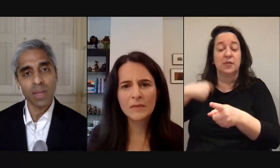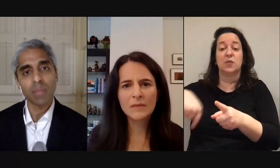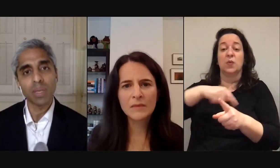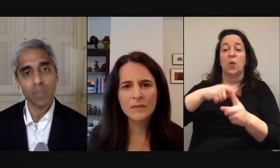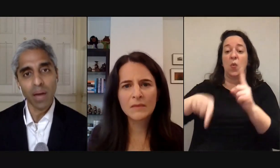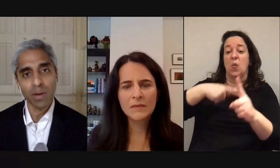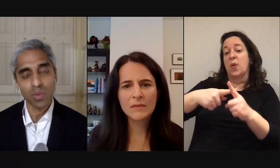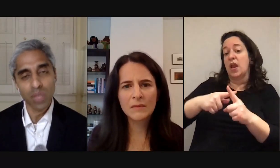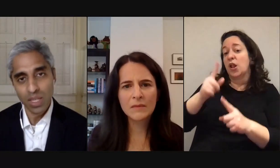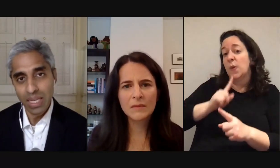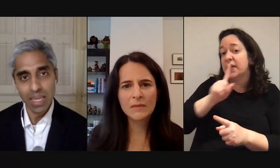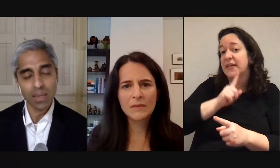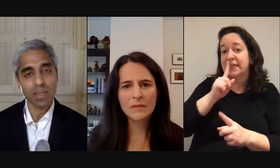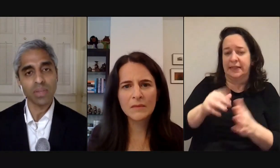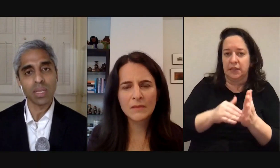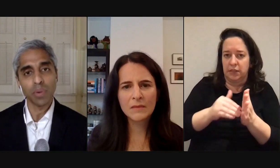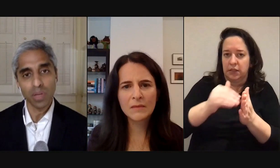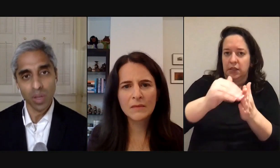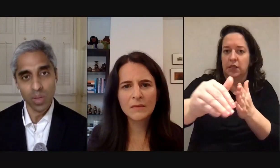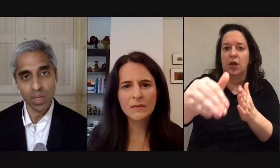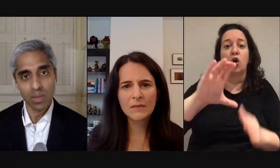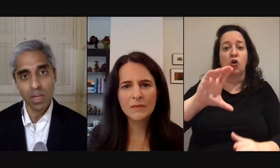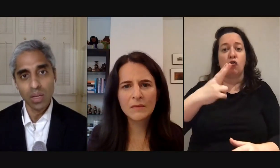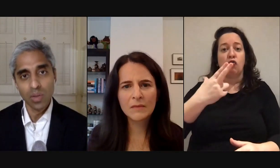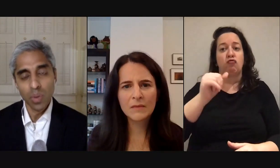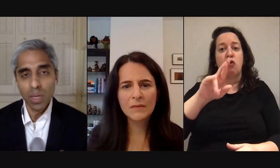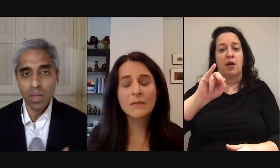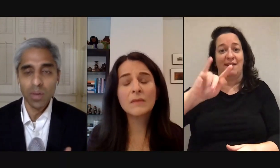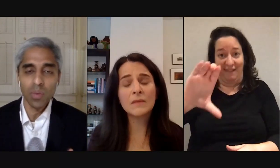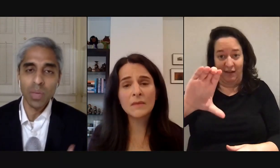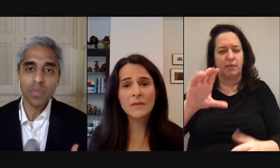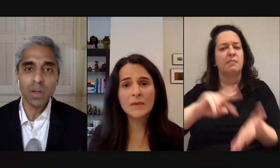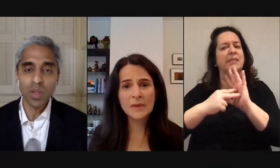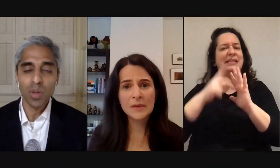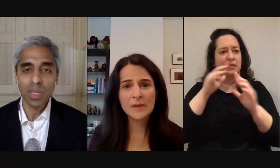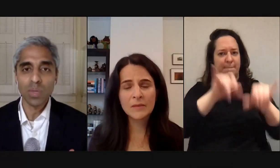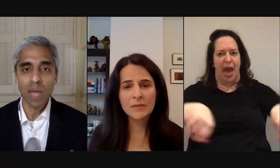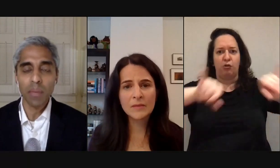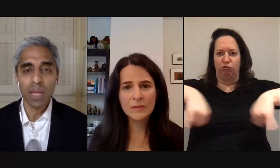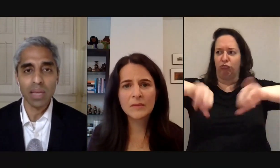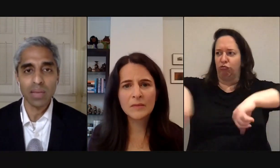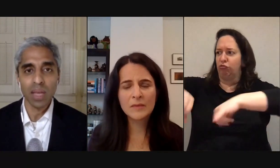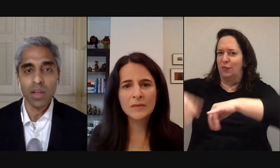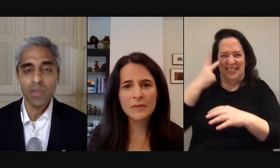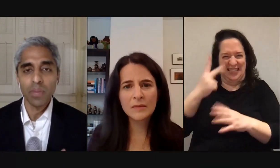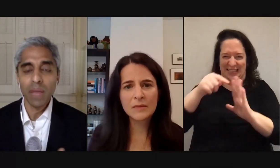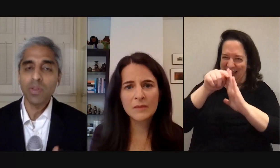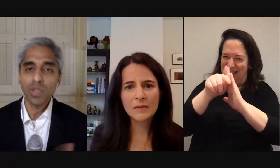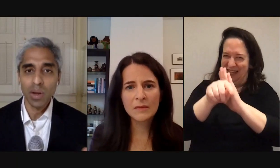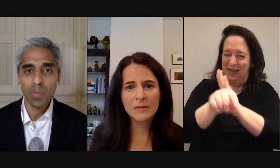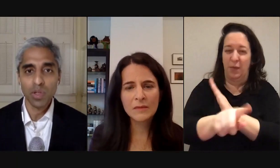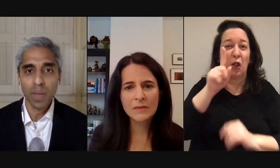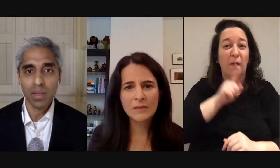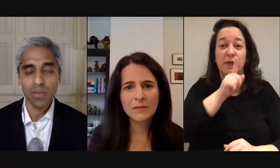start to develop these patterns which actually can take us even deeper into loneliness so when we when we experience loneliness what's happening is that from